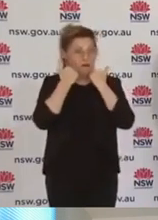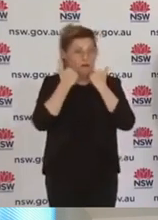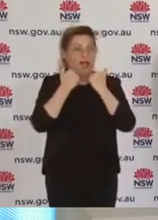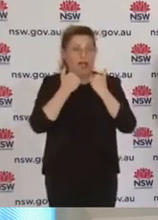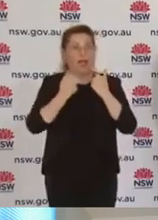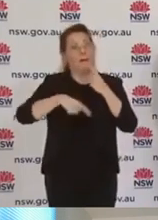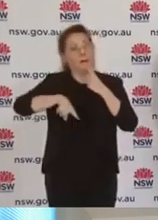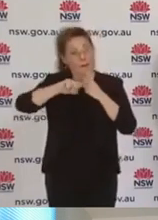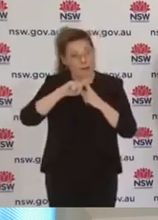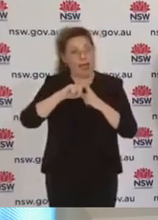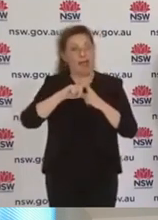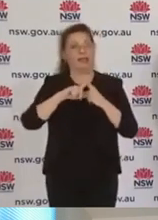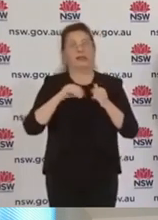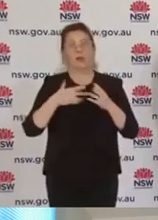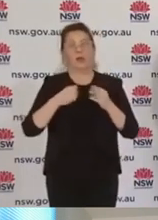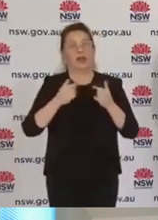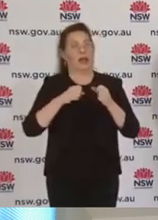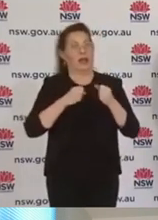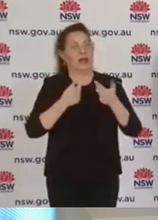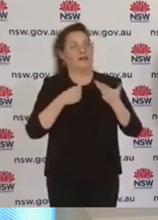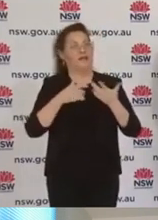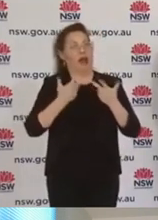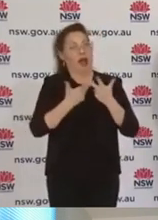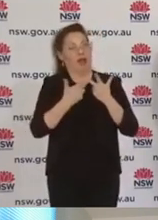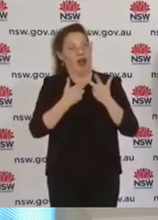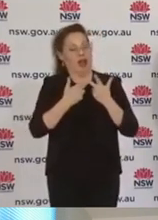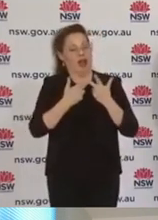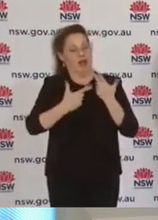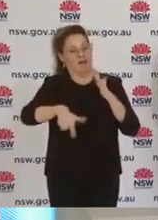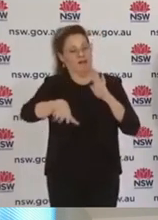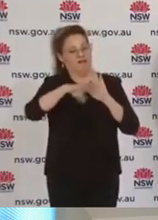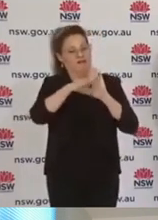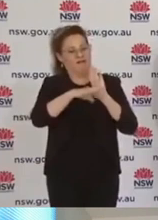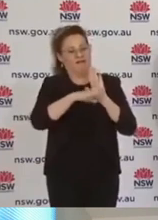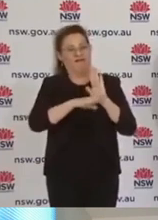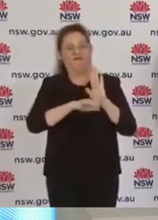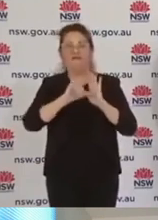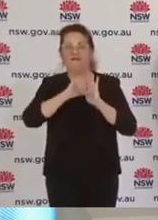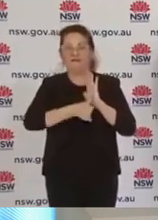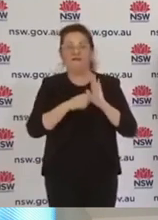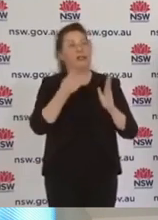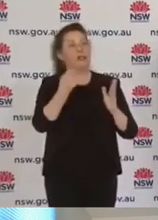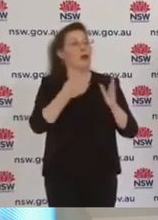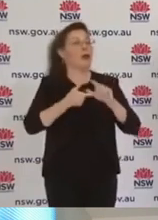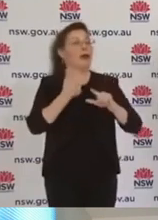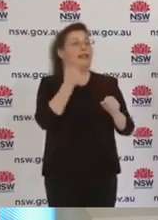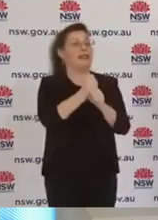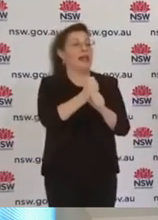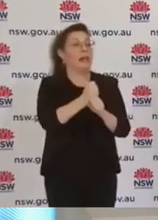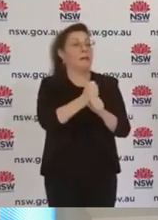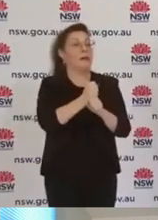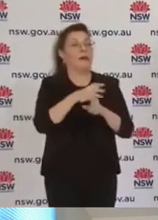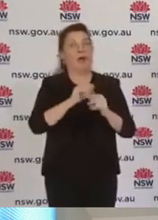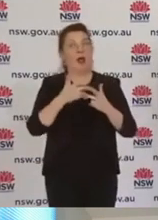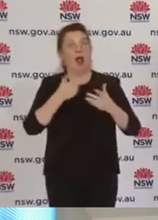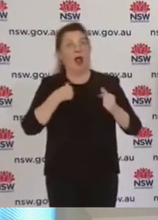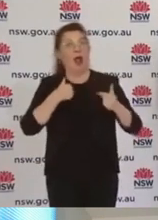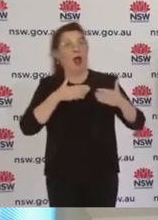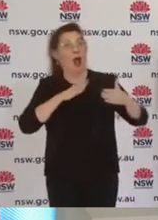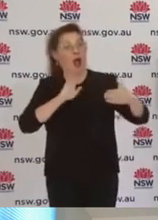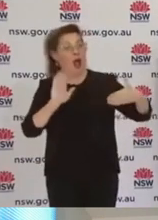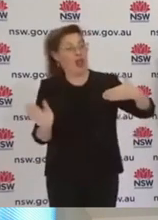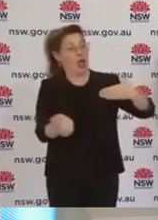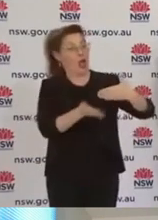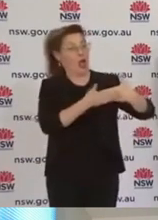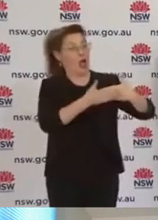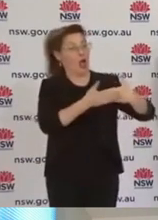I closed the first business this morning, a cafeteria at Leichhardt, for 14 days for continual